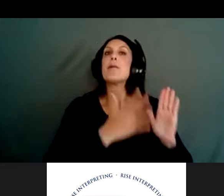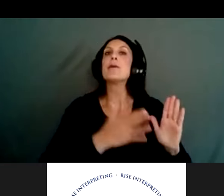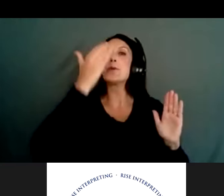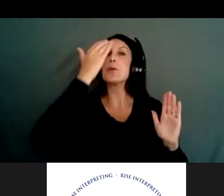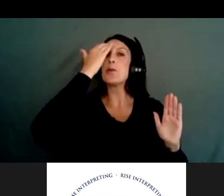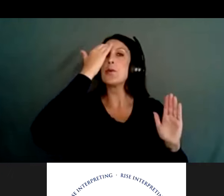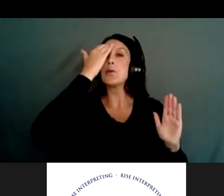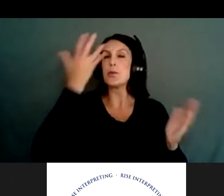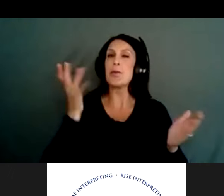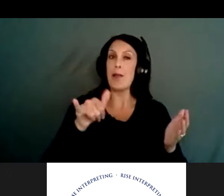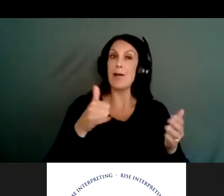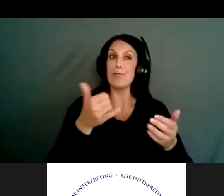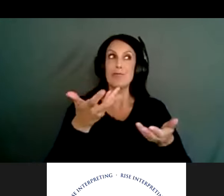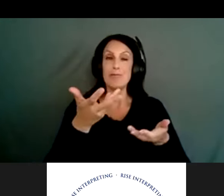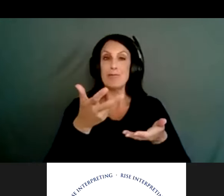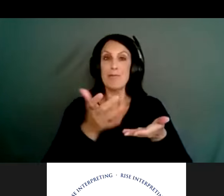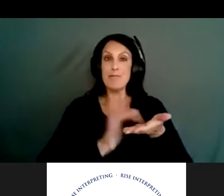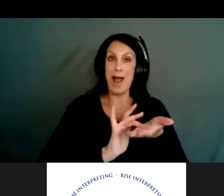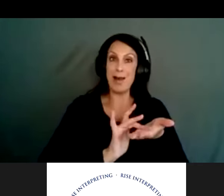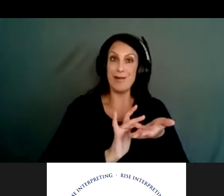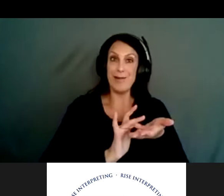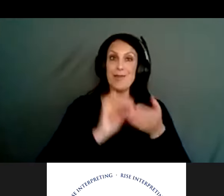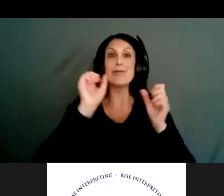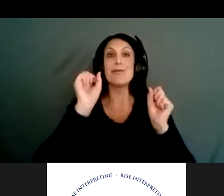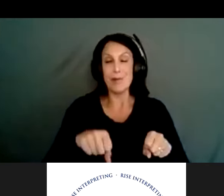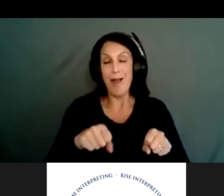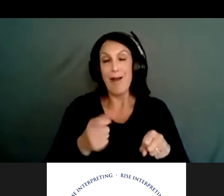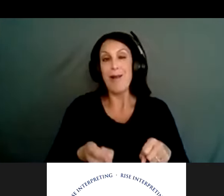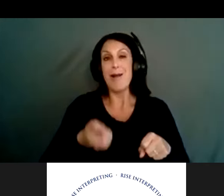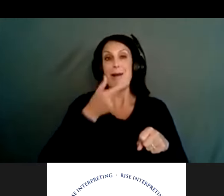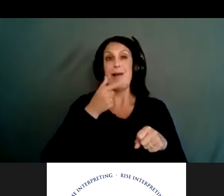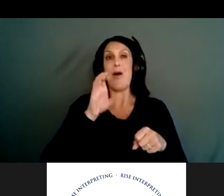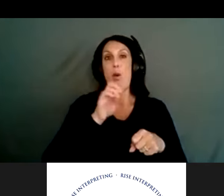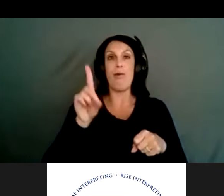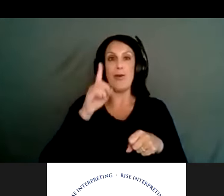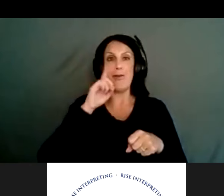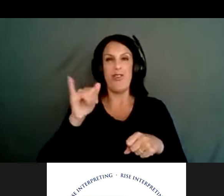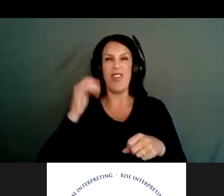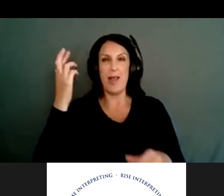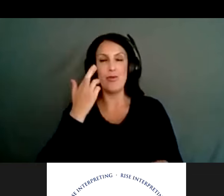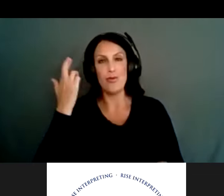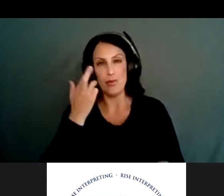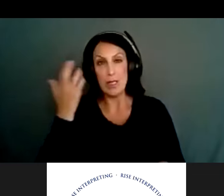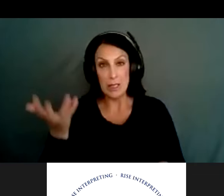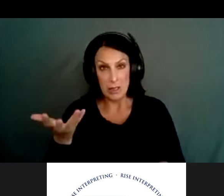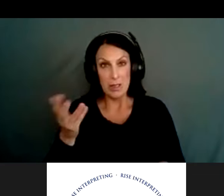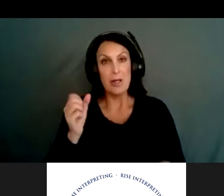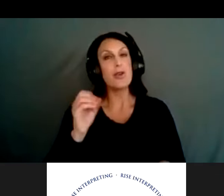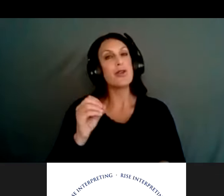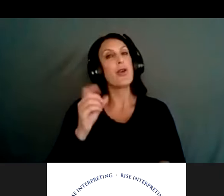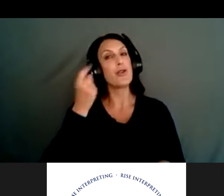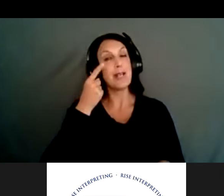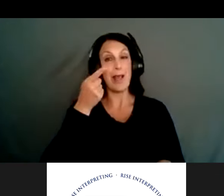simple risk screening and then be competent in how to make that referral. So we know, again, going back to that idea of gatekeeper trainings,